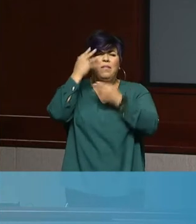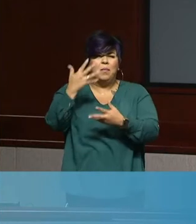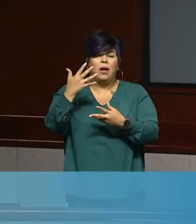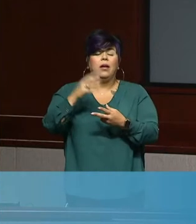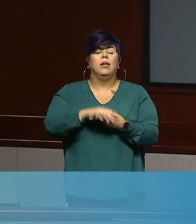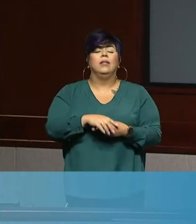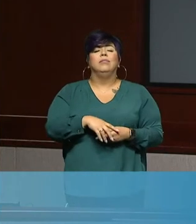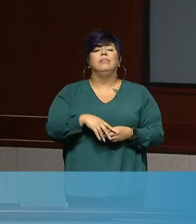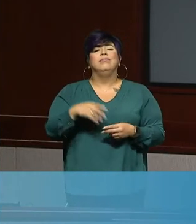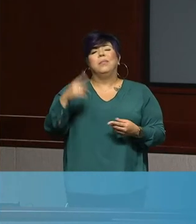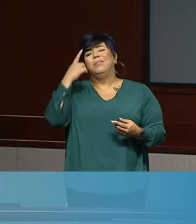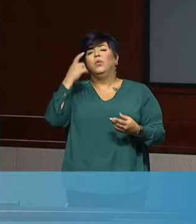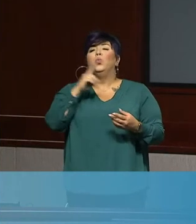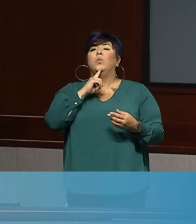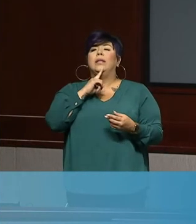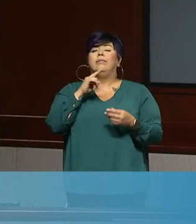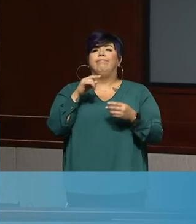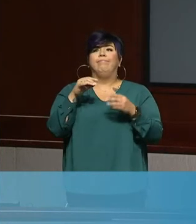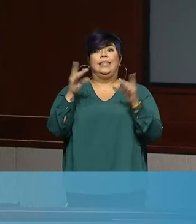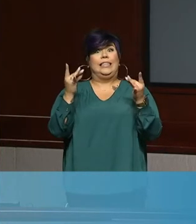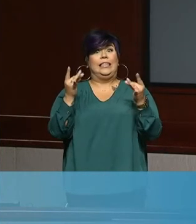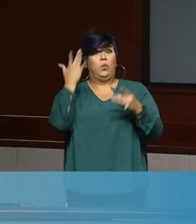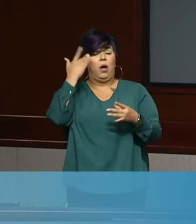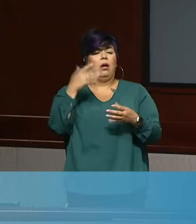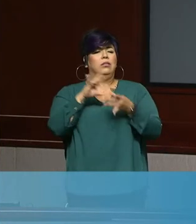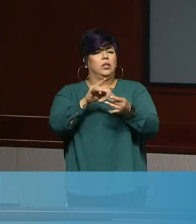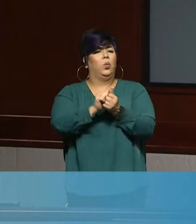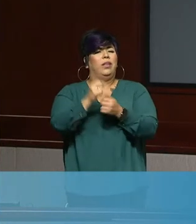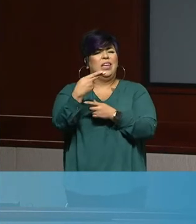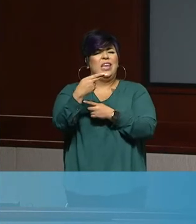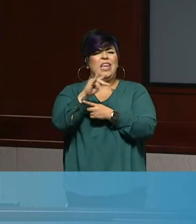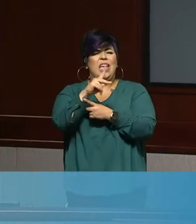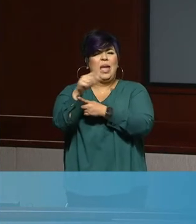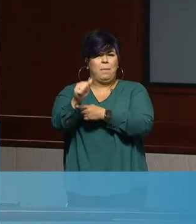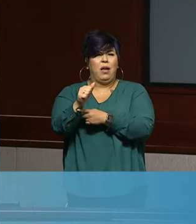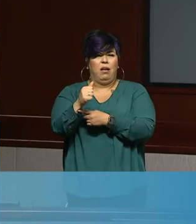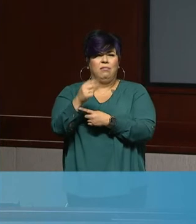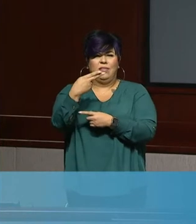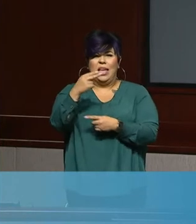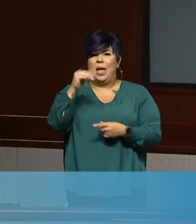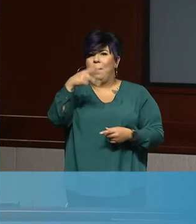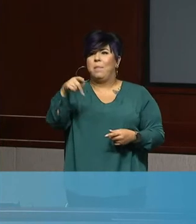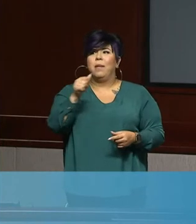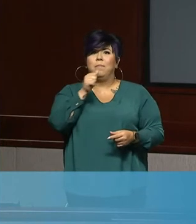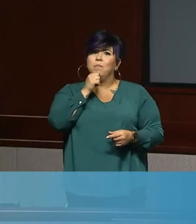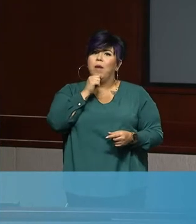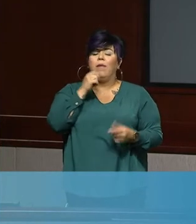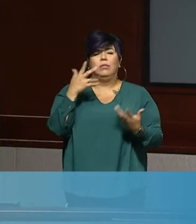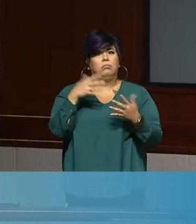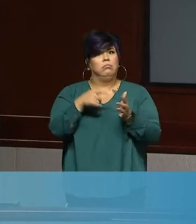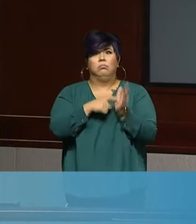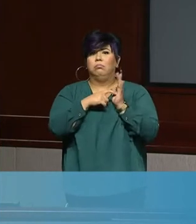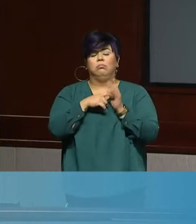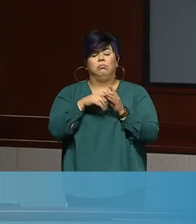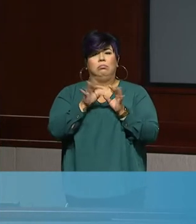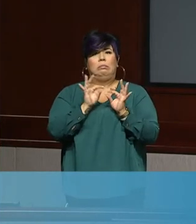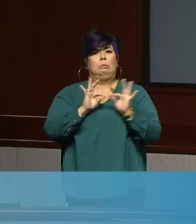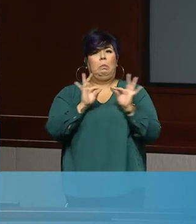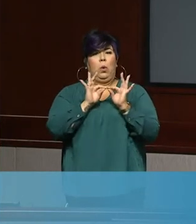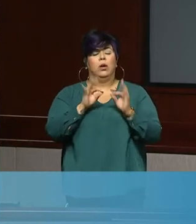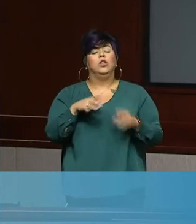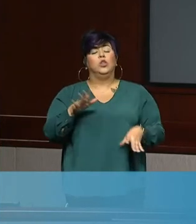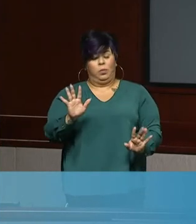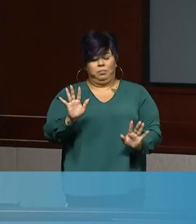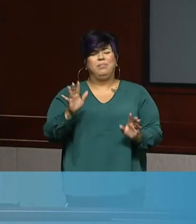statute 164.5C2 with the safe harbor method, which was the second method that I just described. So the first